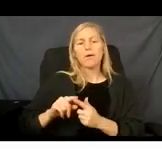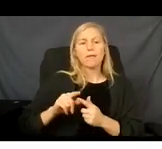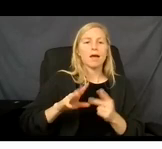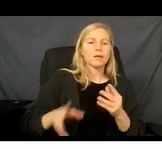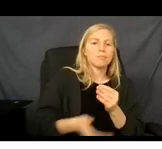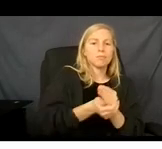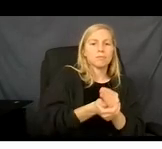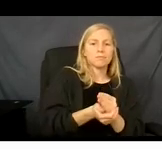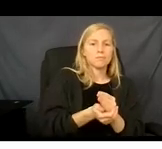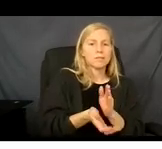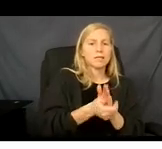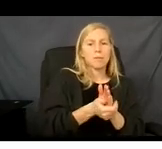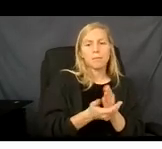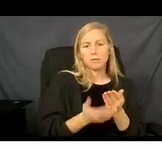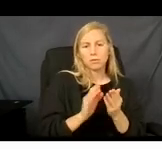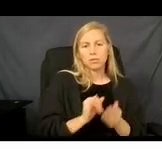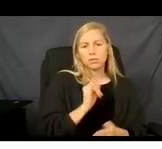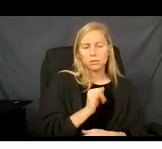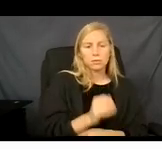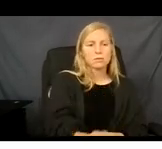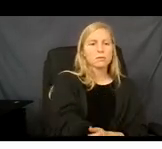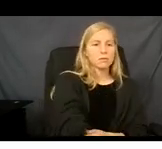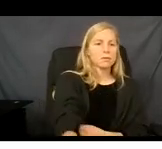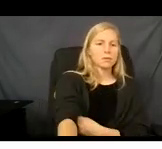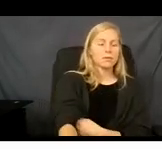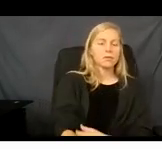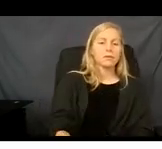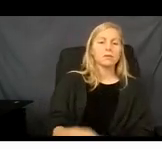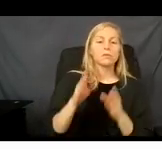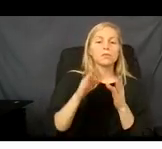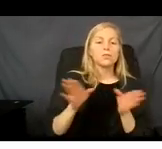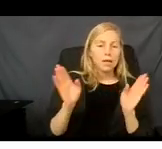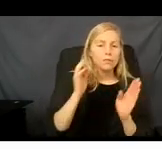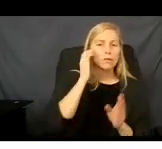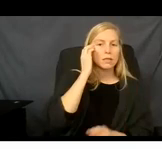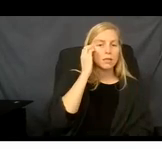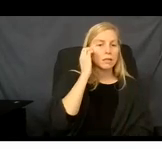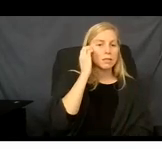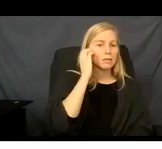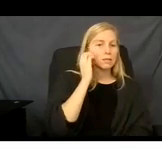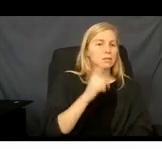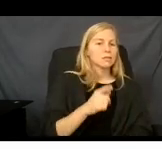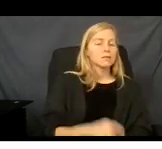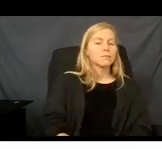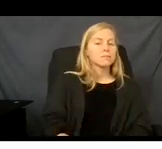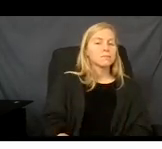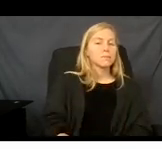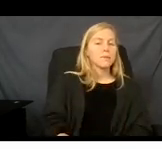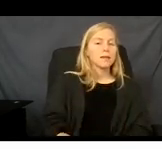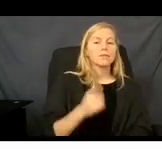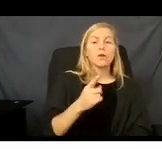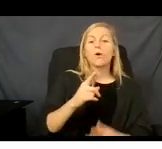So generally, you must pick a plan. And the plan I'm talking about is offered by insurance companies like